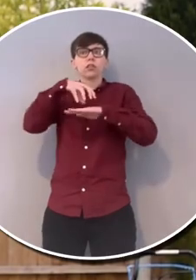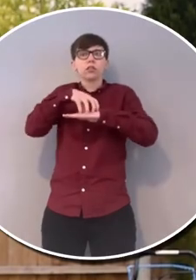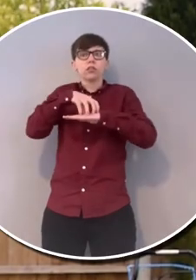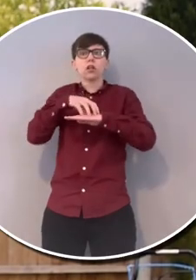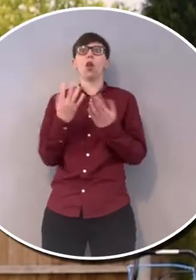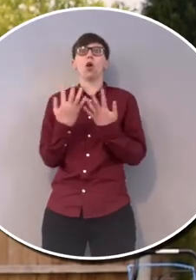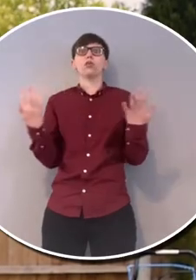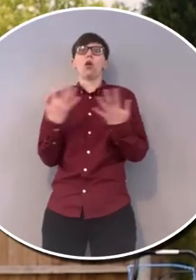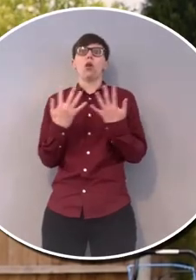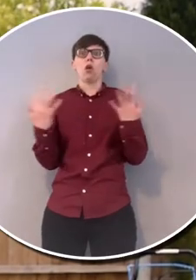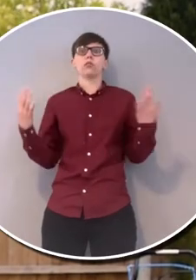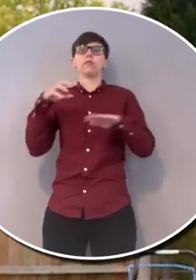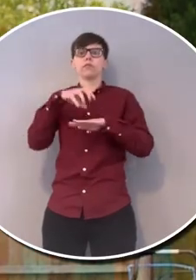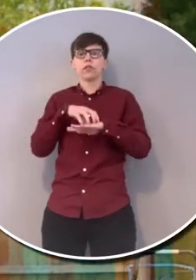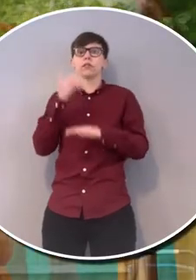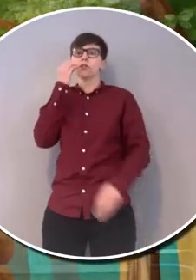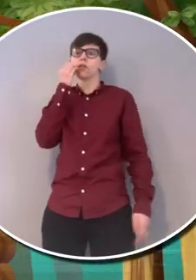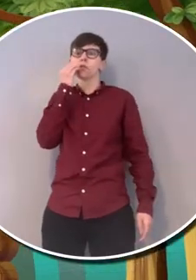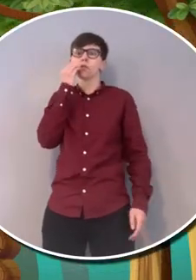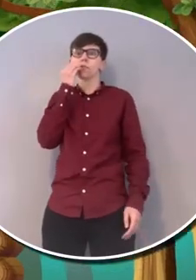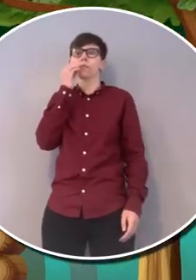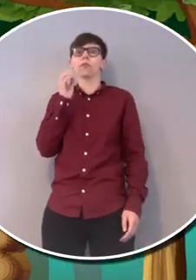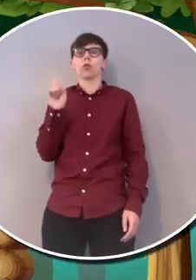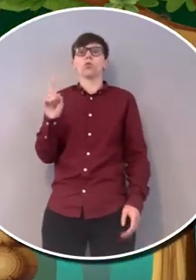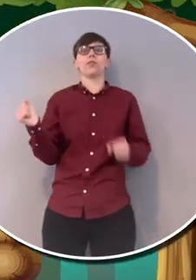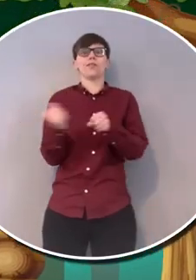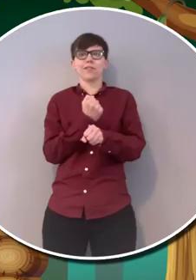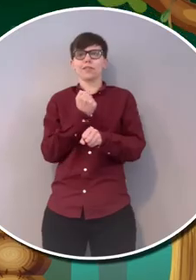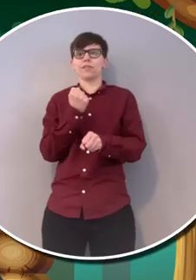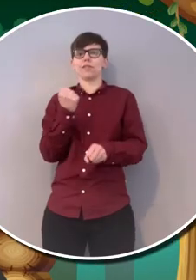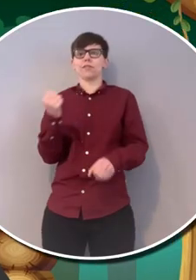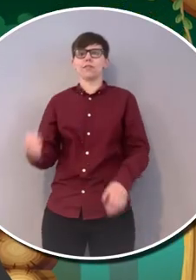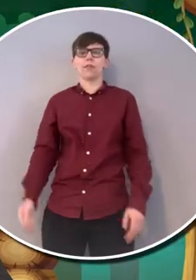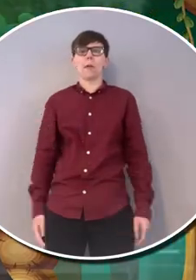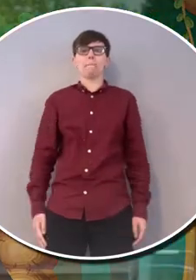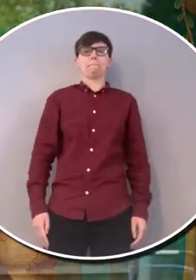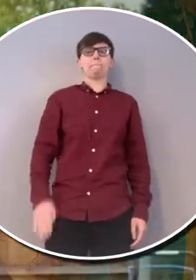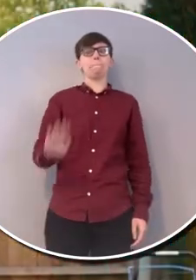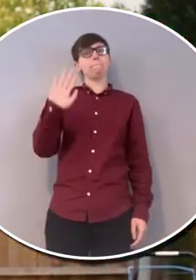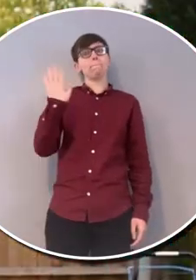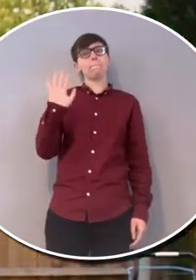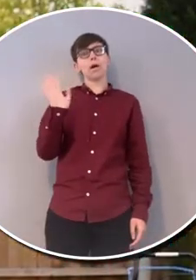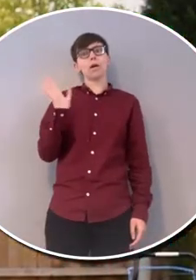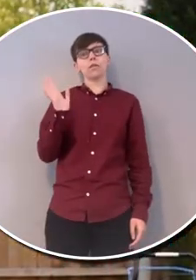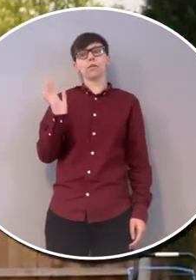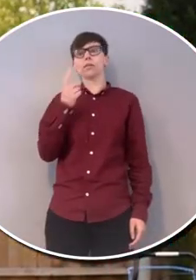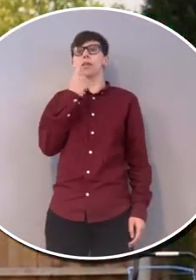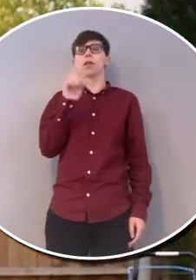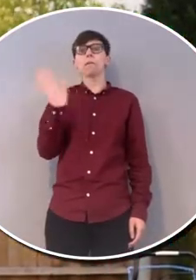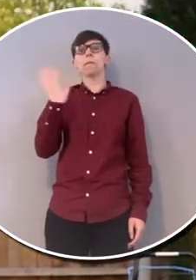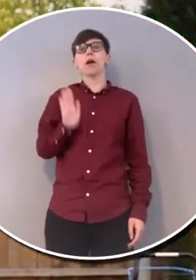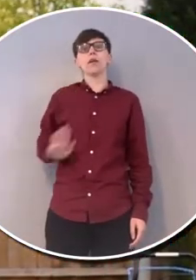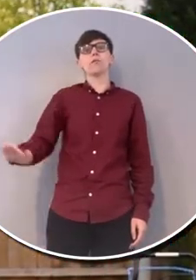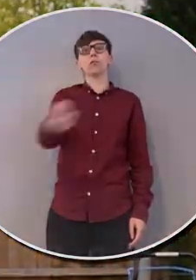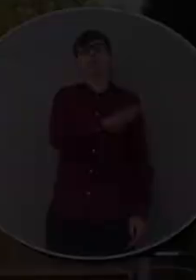and lots of lovely cakes to eat. And that's just what they did. All right, bye. Say bye